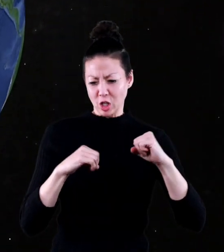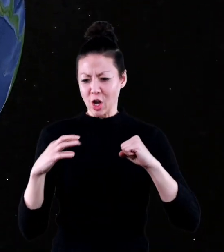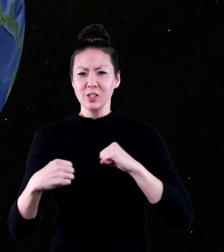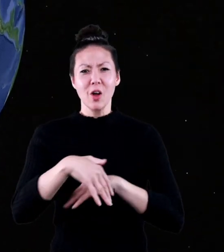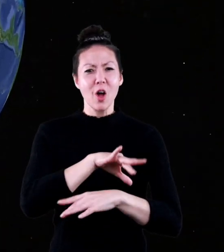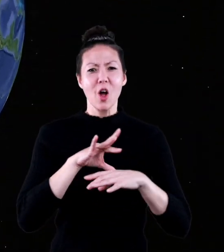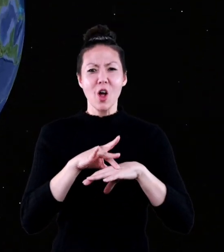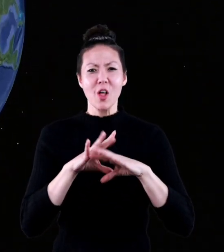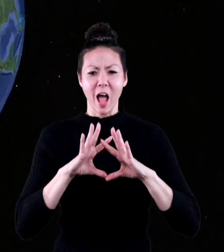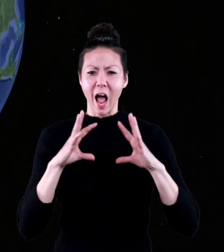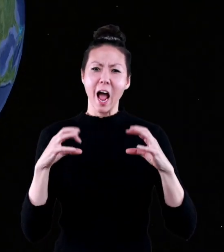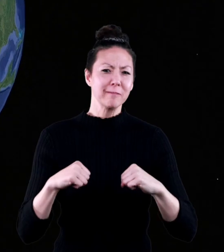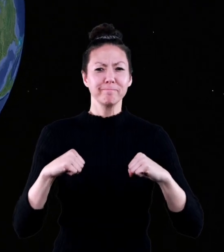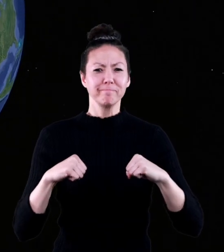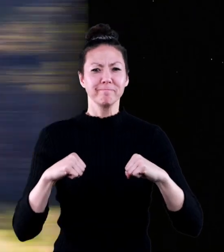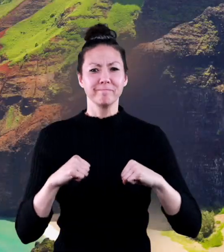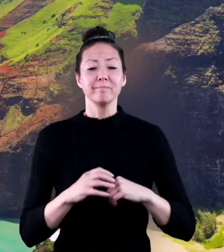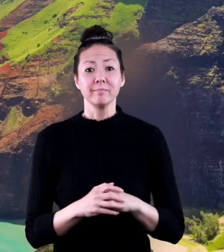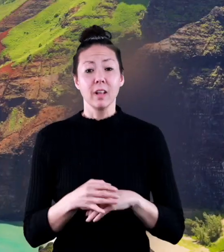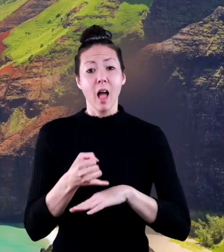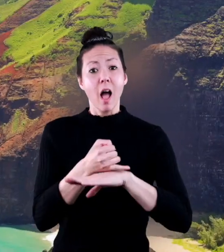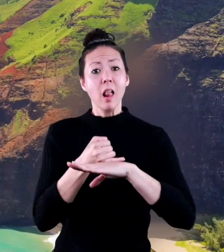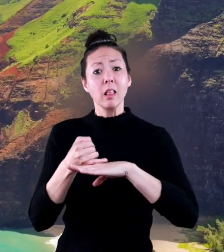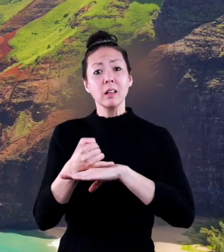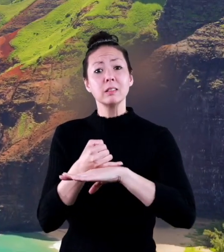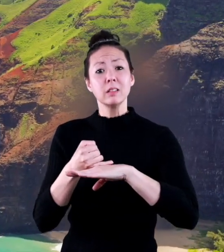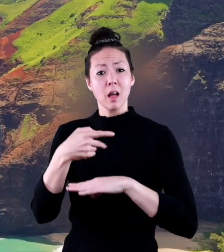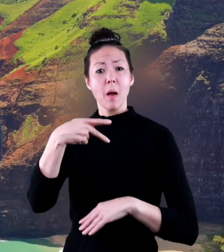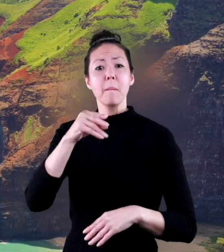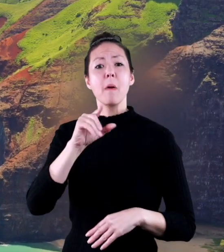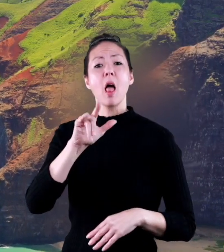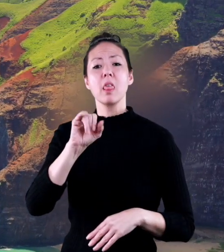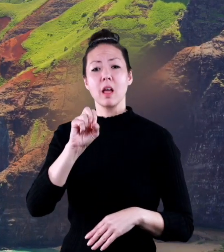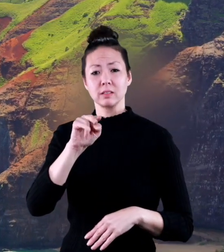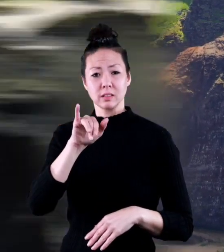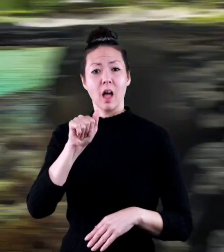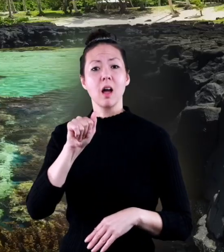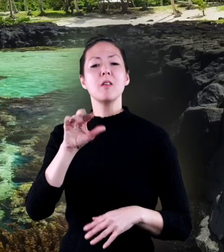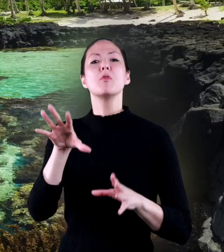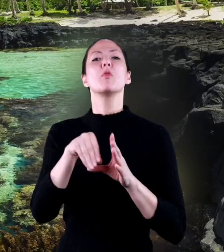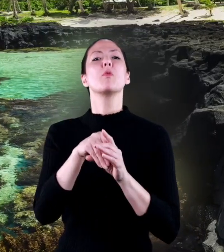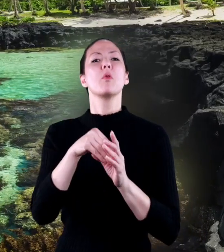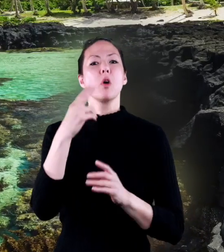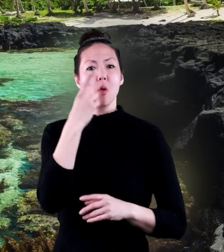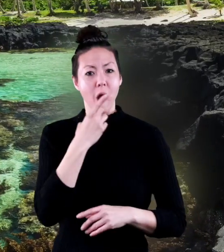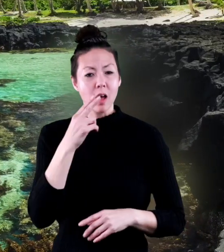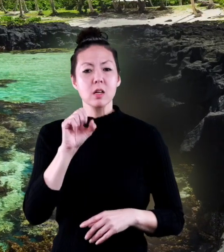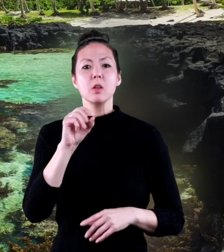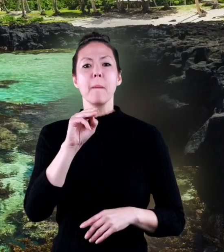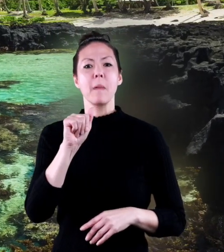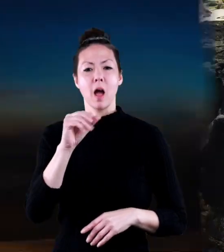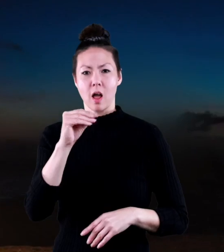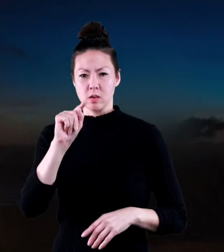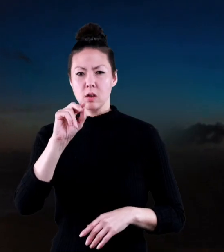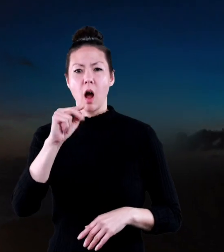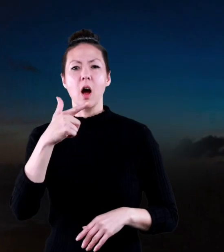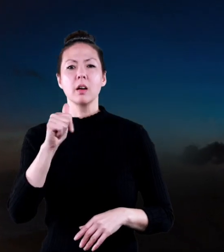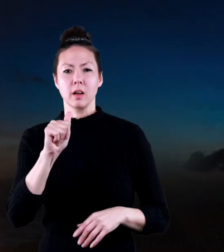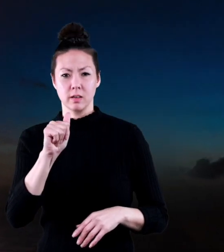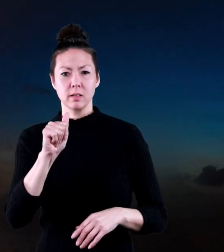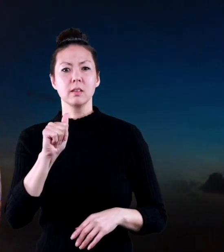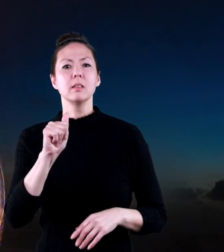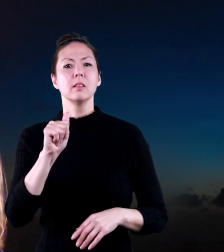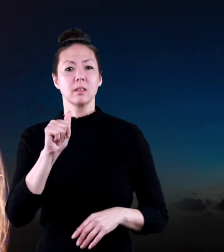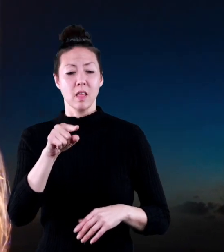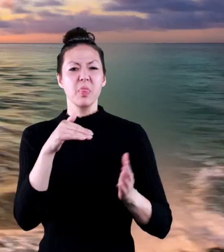big, big chunk of the earth. You'll find the islands of Polynesia in the Pacific, including Hawaii, Samoa,